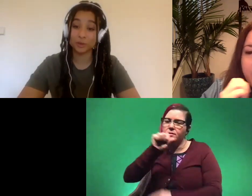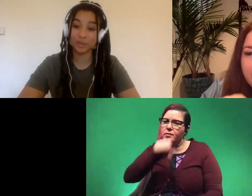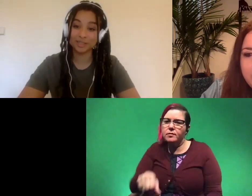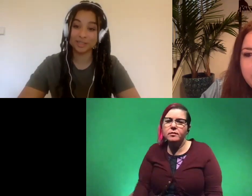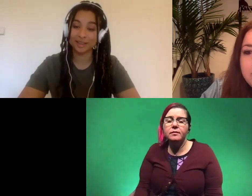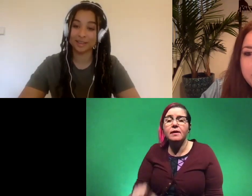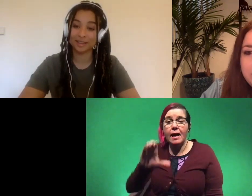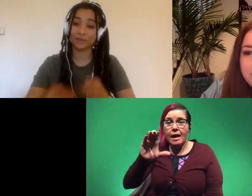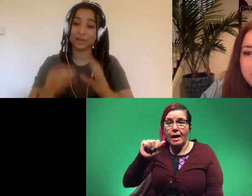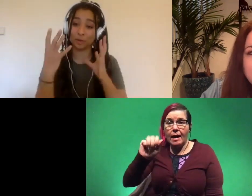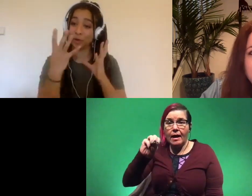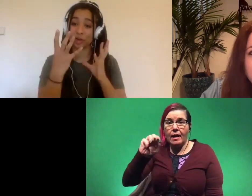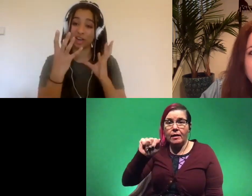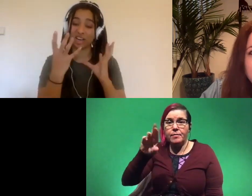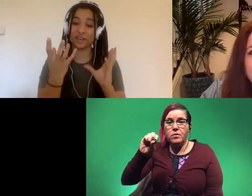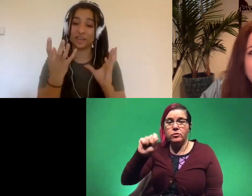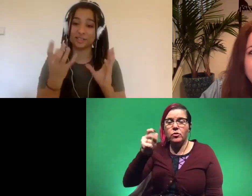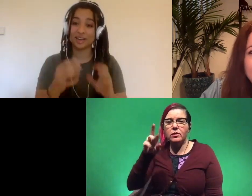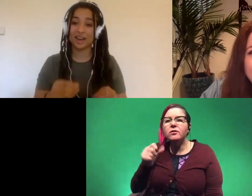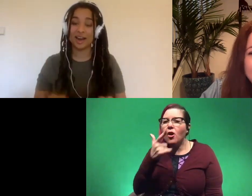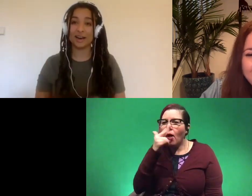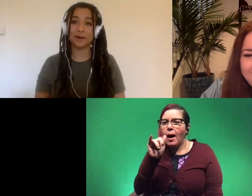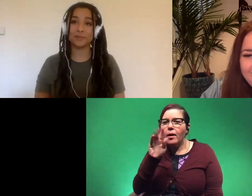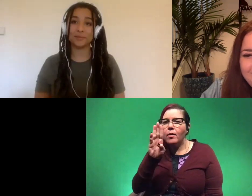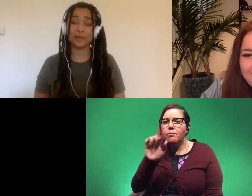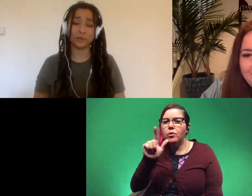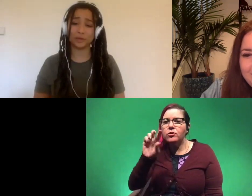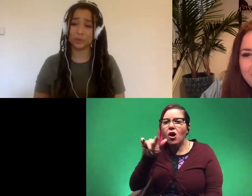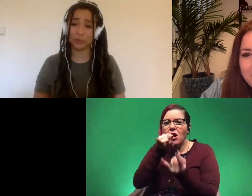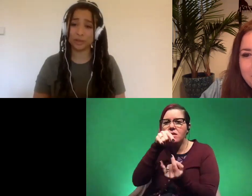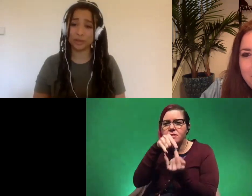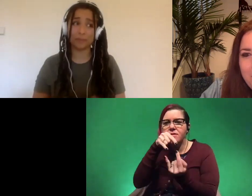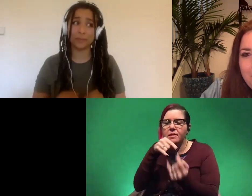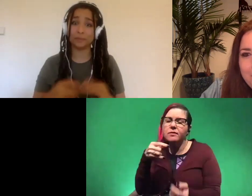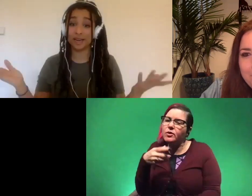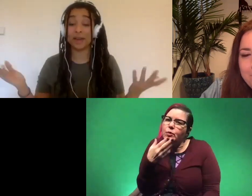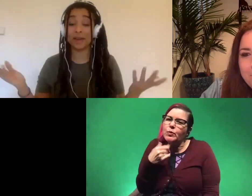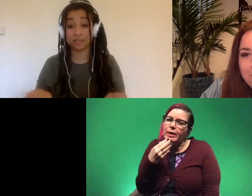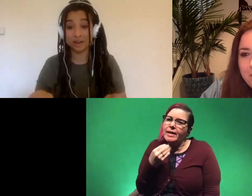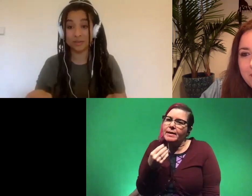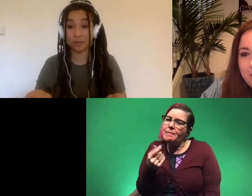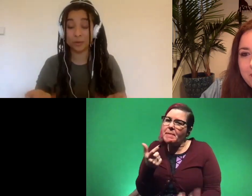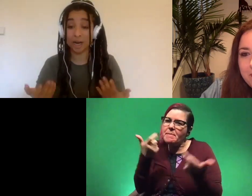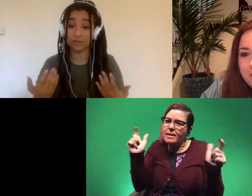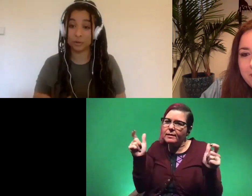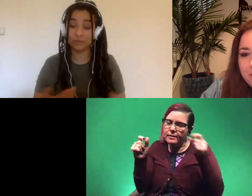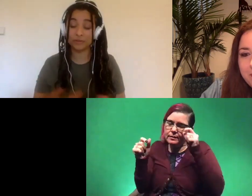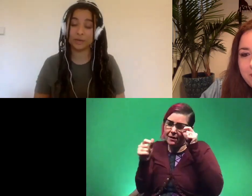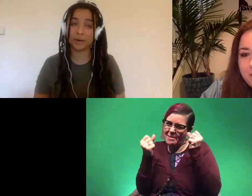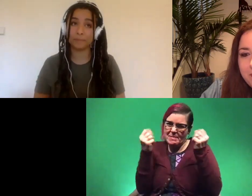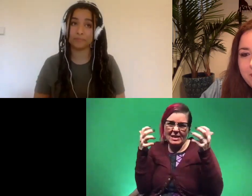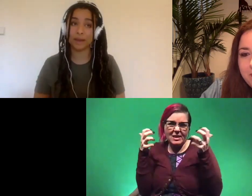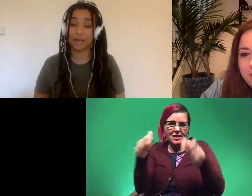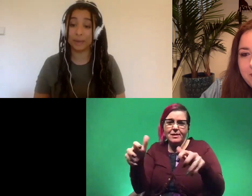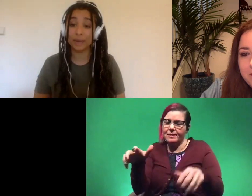chimarasaurus i think they have like a little bulldoggy face um and they're really sweet looking but big and there's a ton of them we actually found found